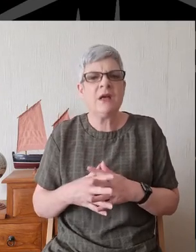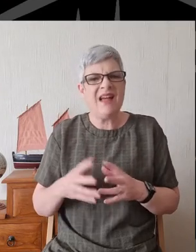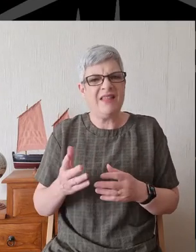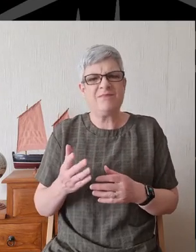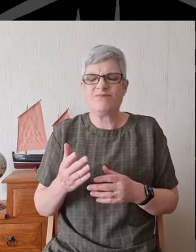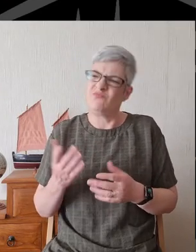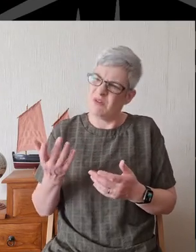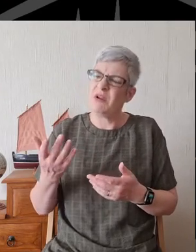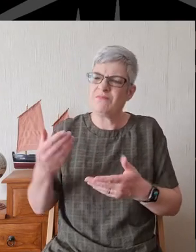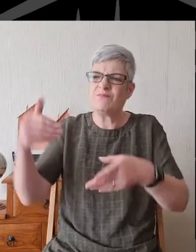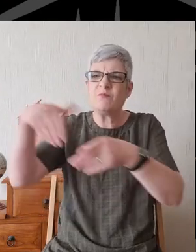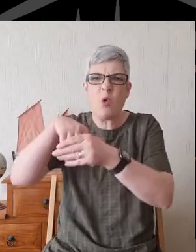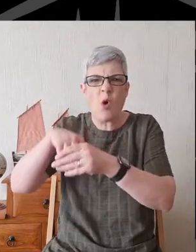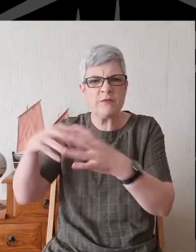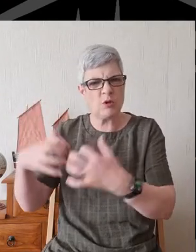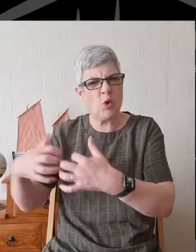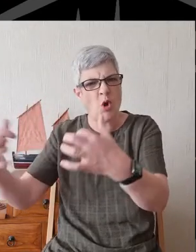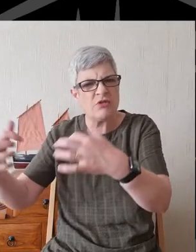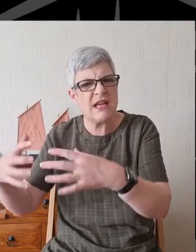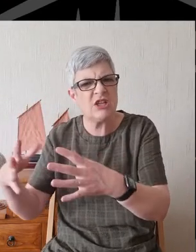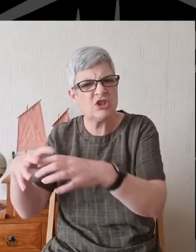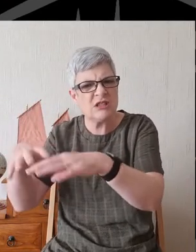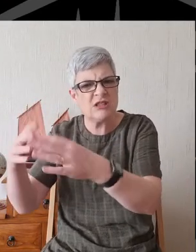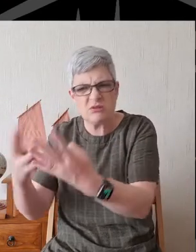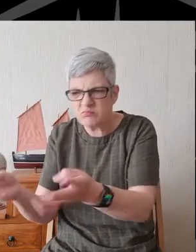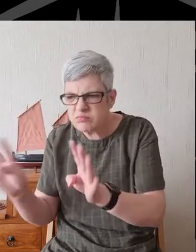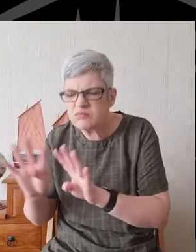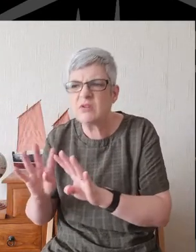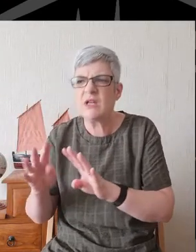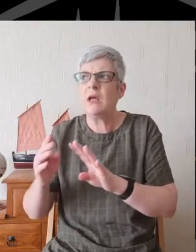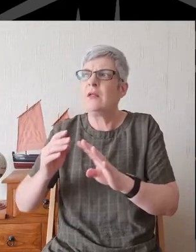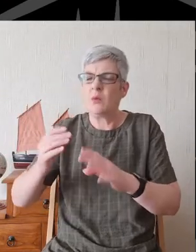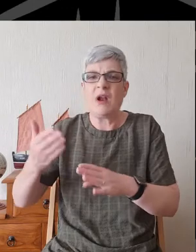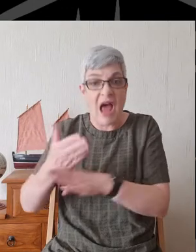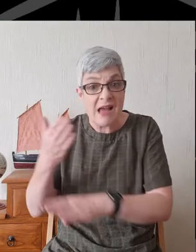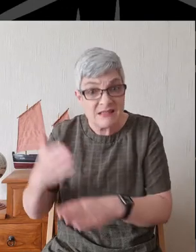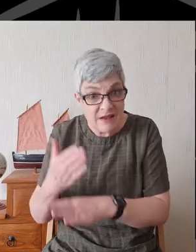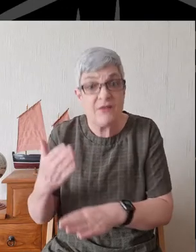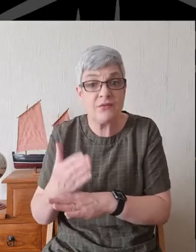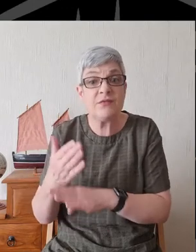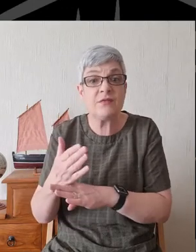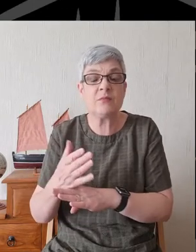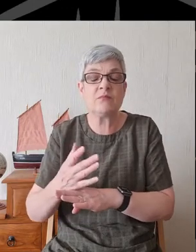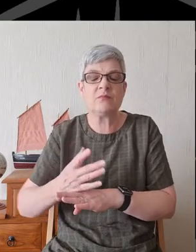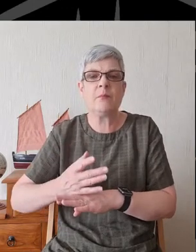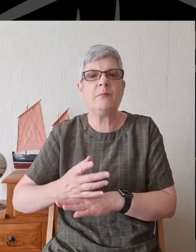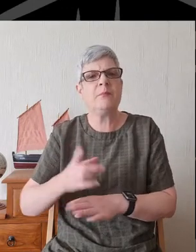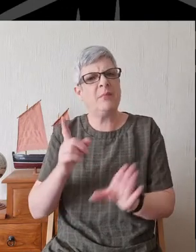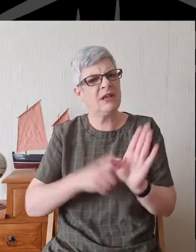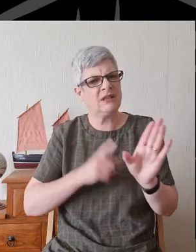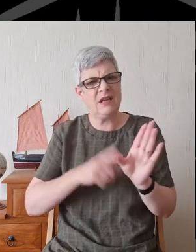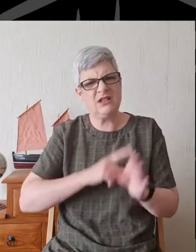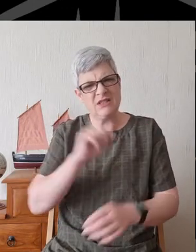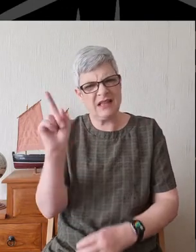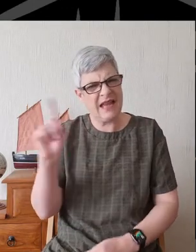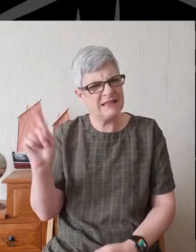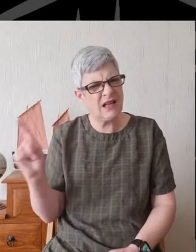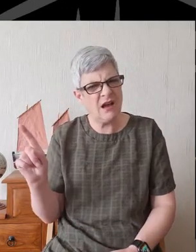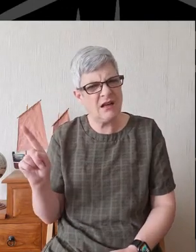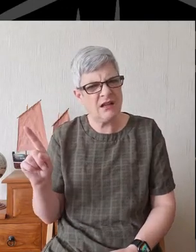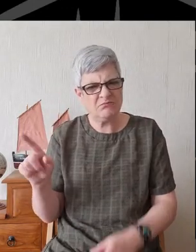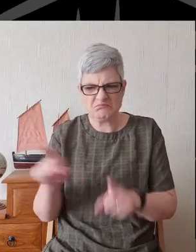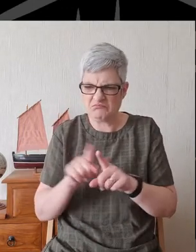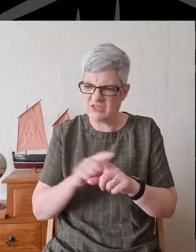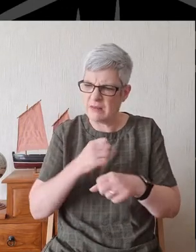congregations that were active, buildings were full, there was a lot going on, and yet years later, these same churches